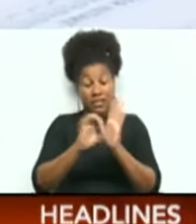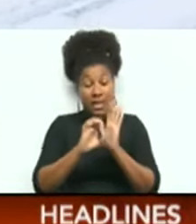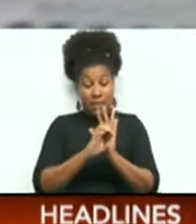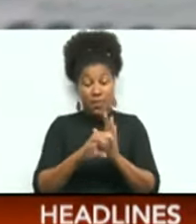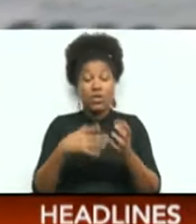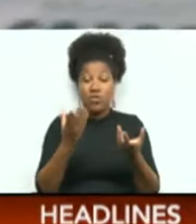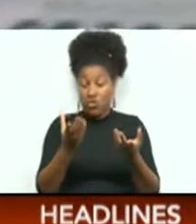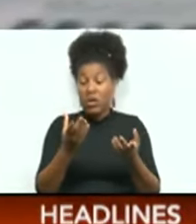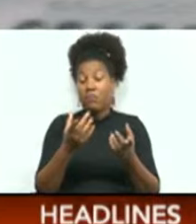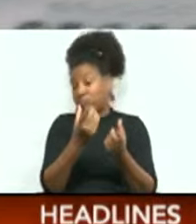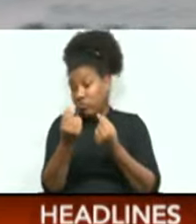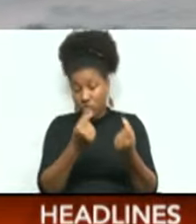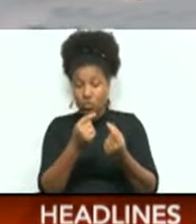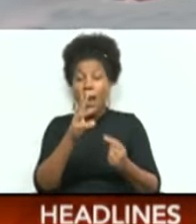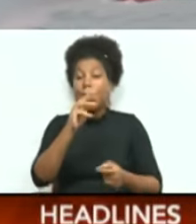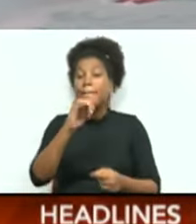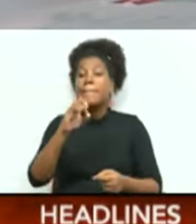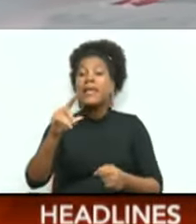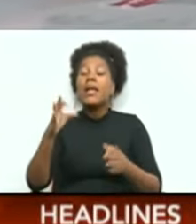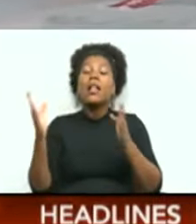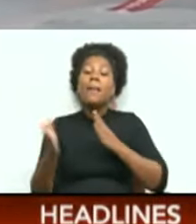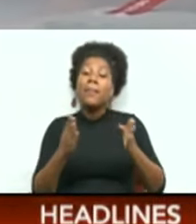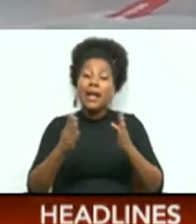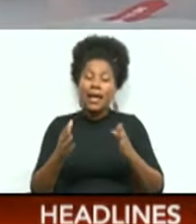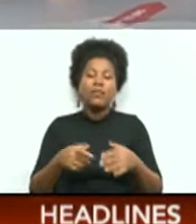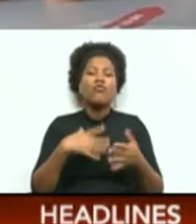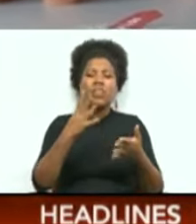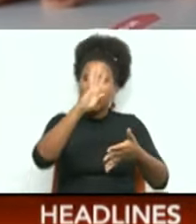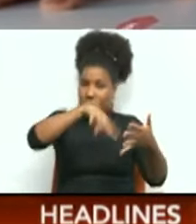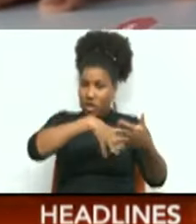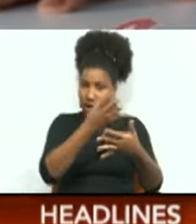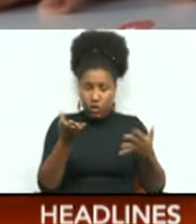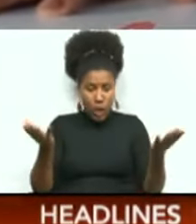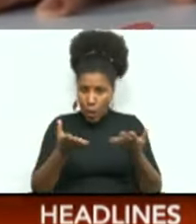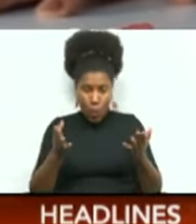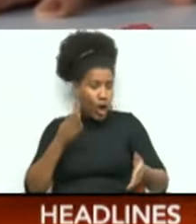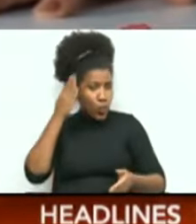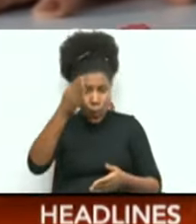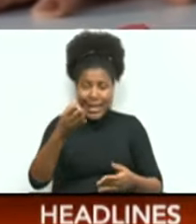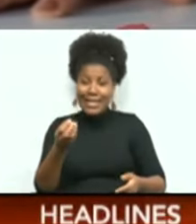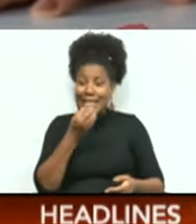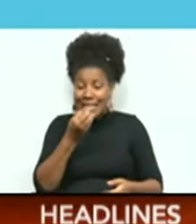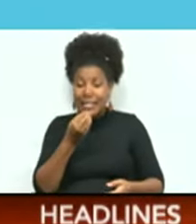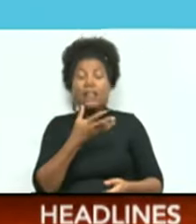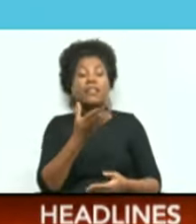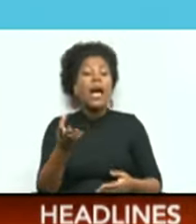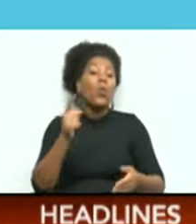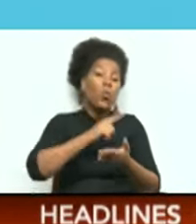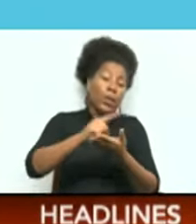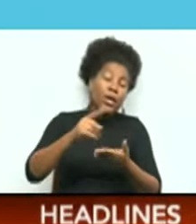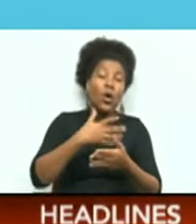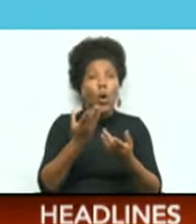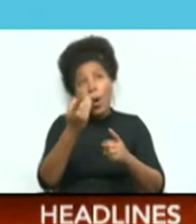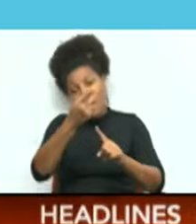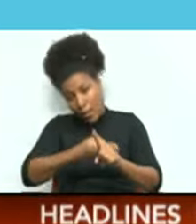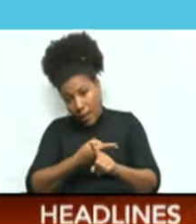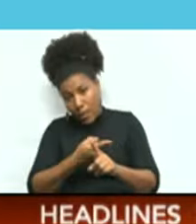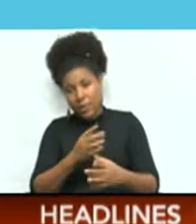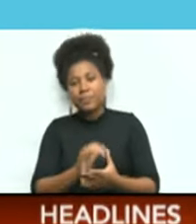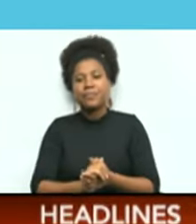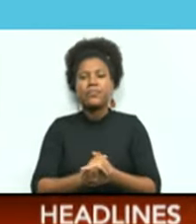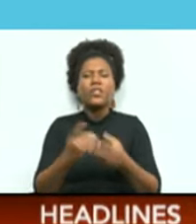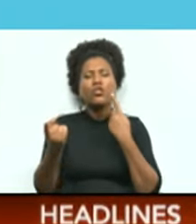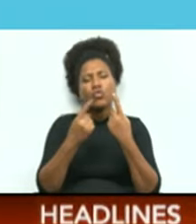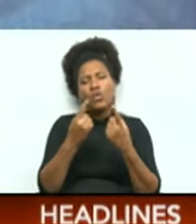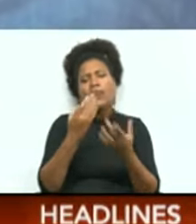meal plan. Meal planning involves creating a schedule of what you are going to eat that week or month. 7. Speak to a